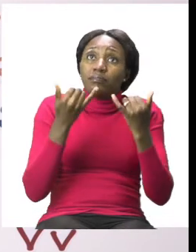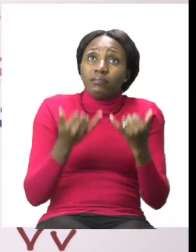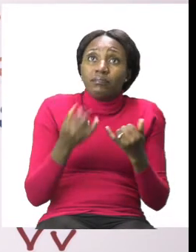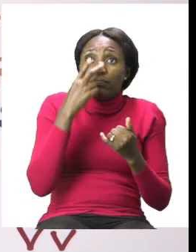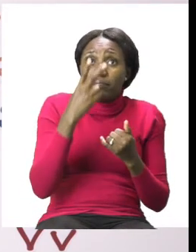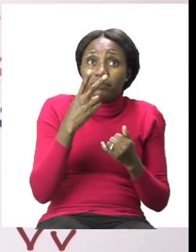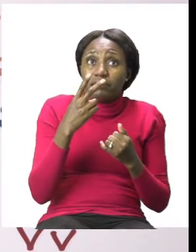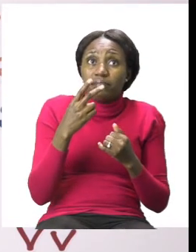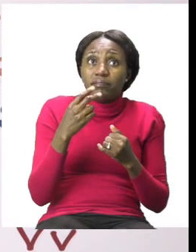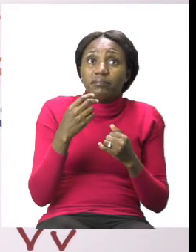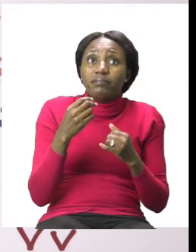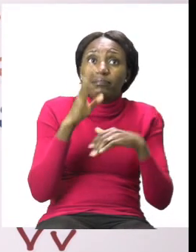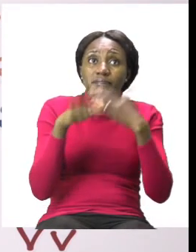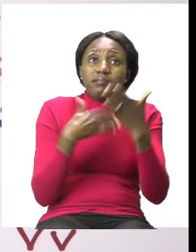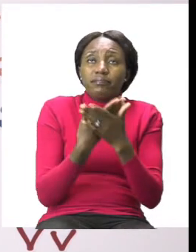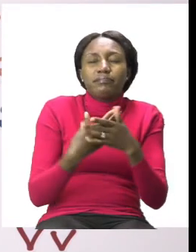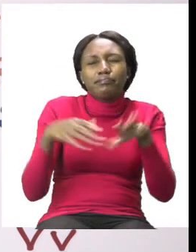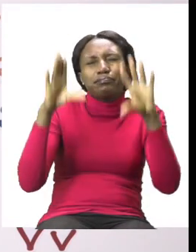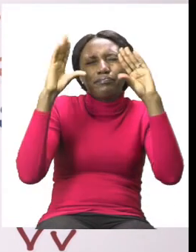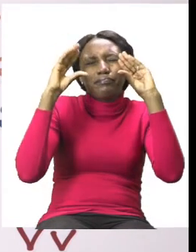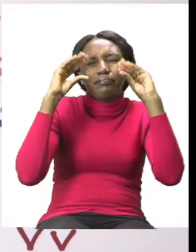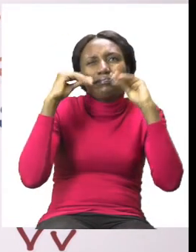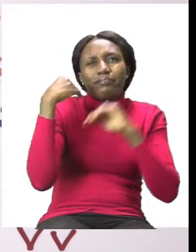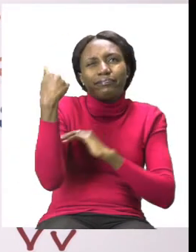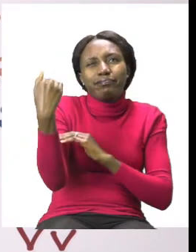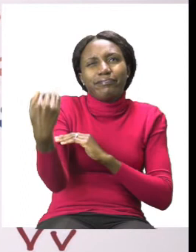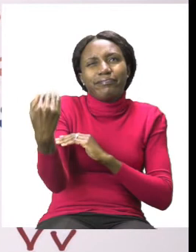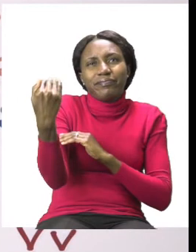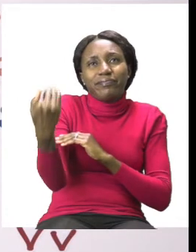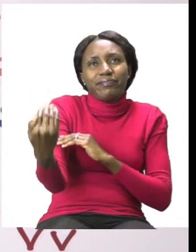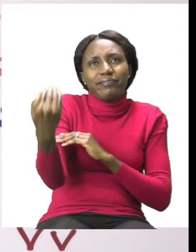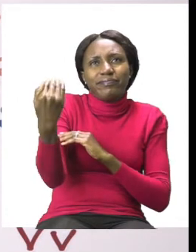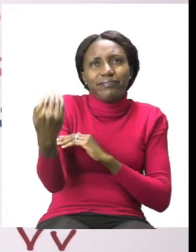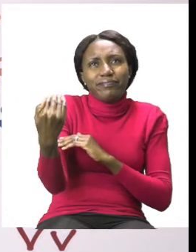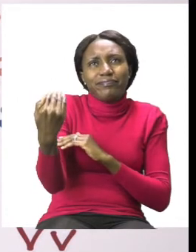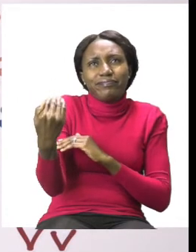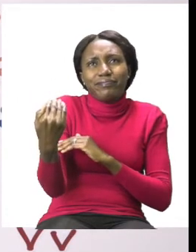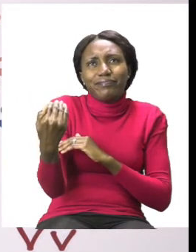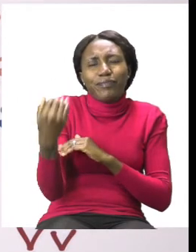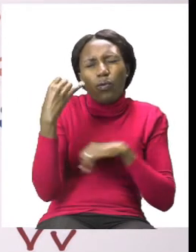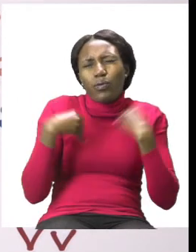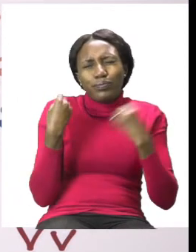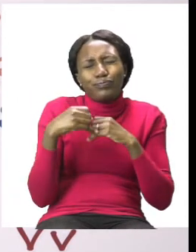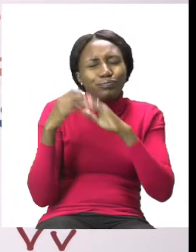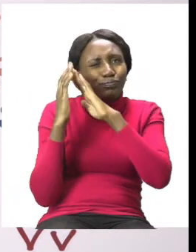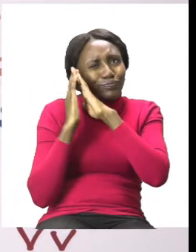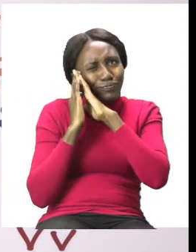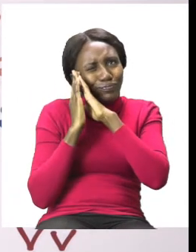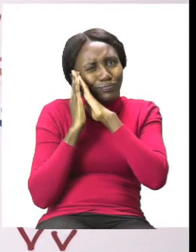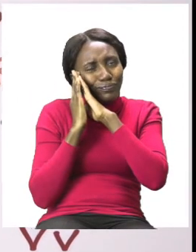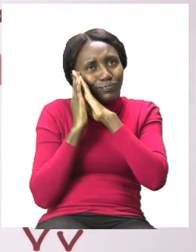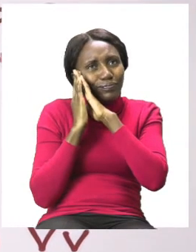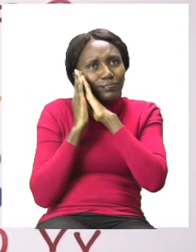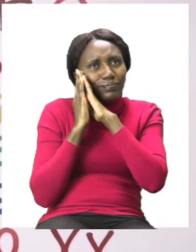sleeping very soundly in the bed and it looks like they're having a good restful night. When